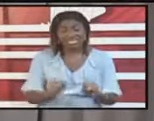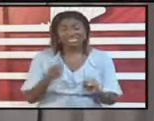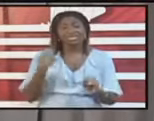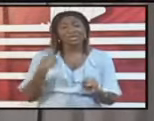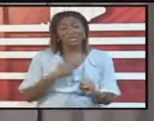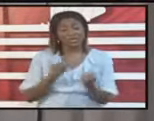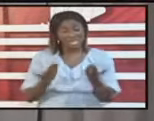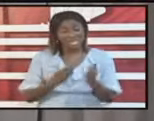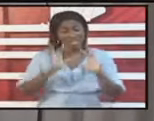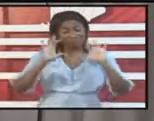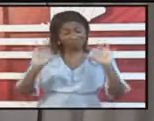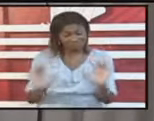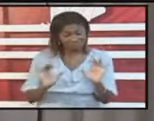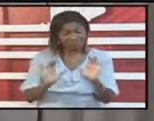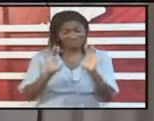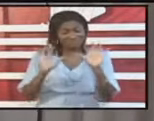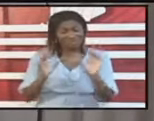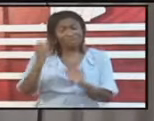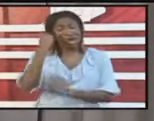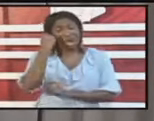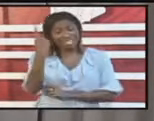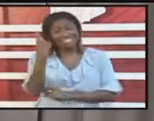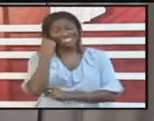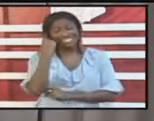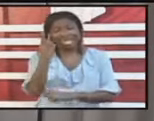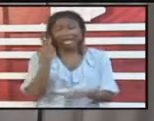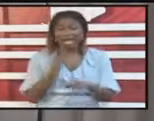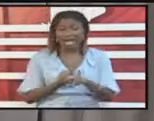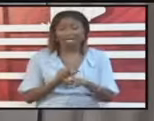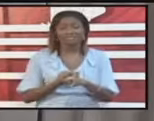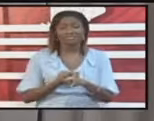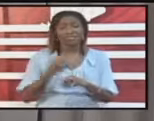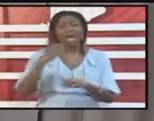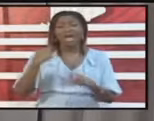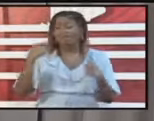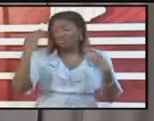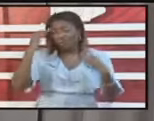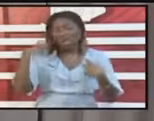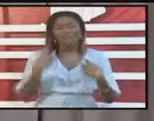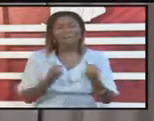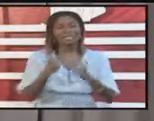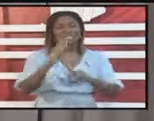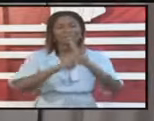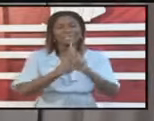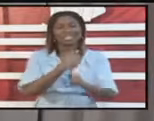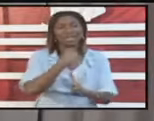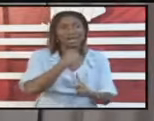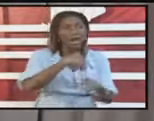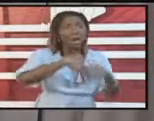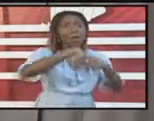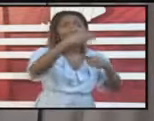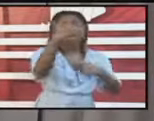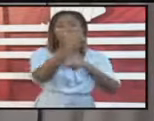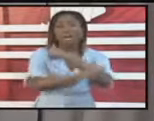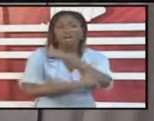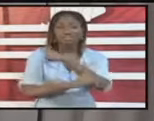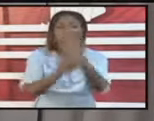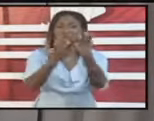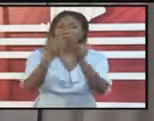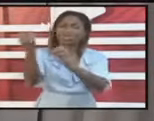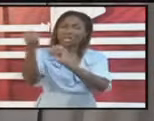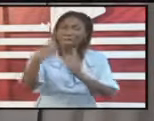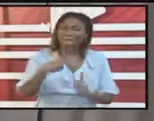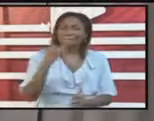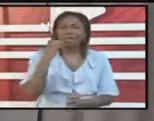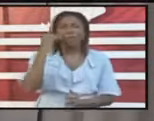understand the difficulties. We all have persons outside, personal to us who would like to come in but can't